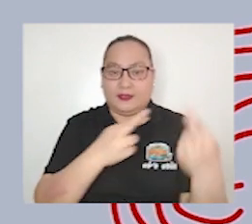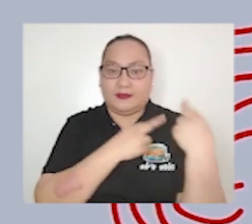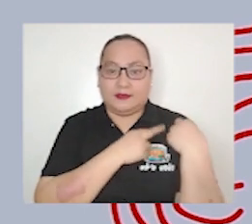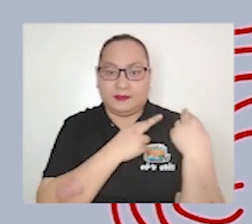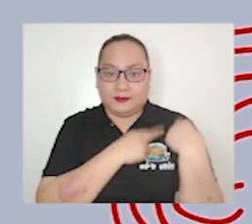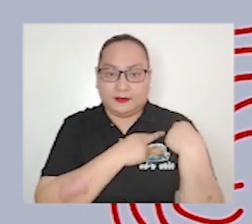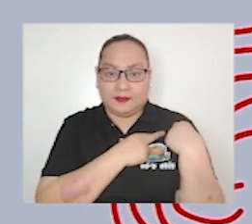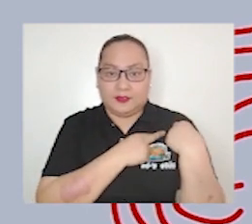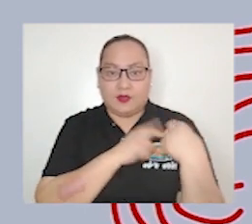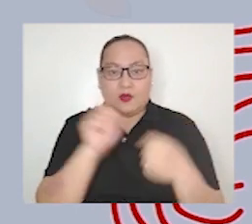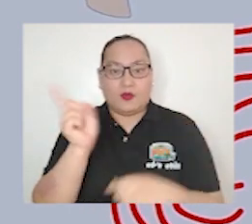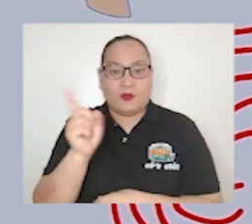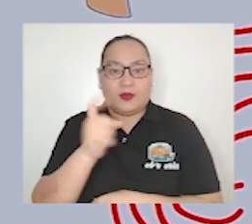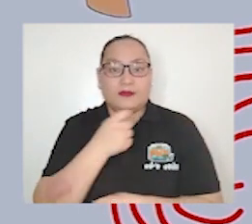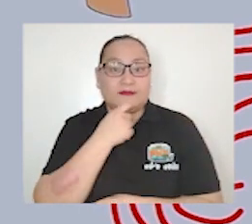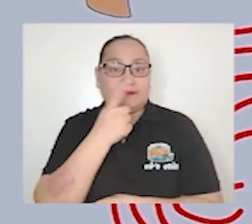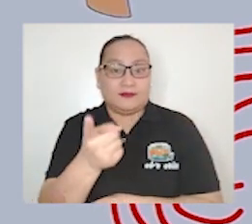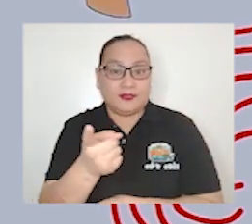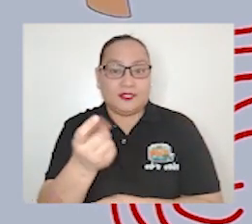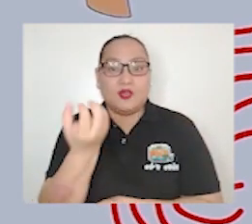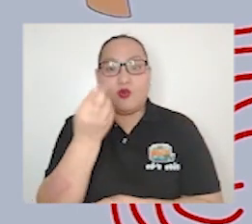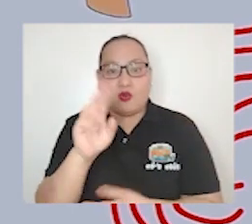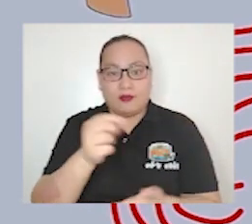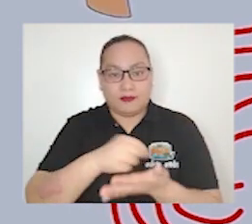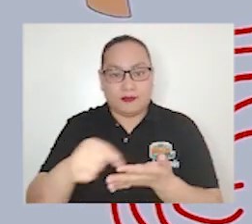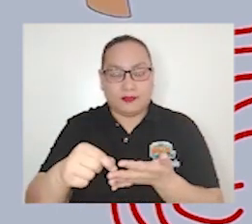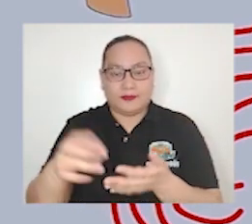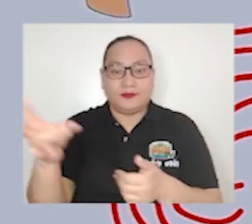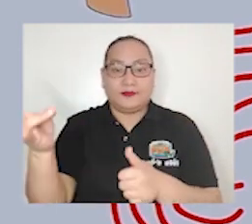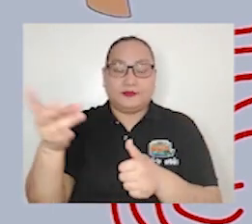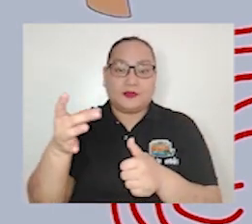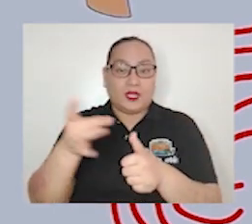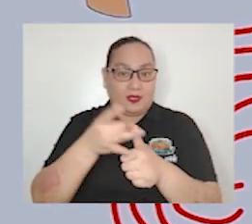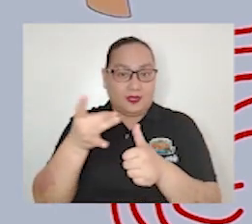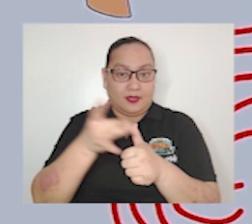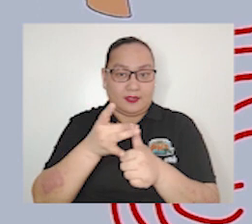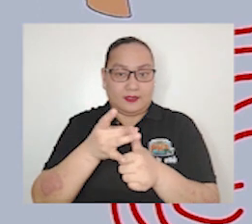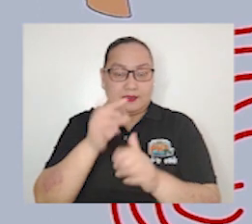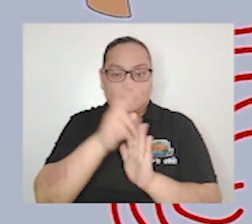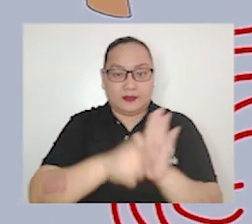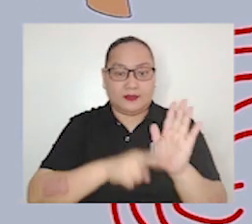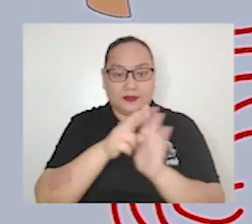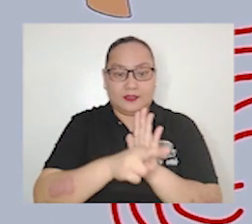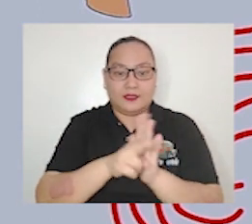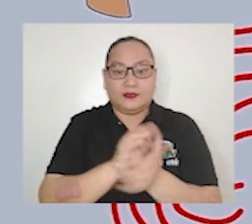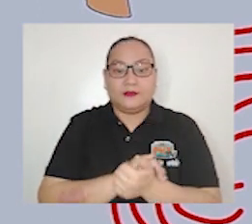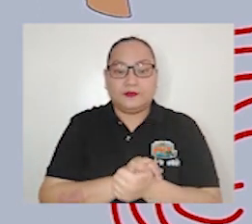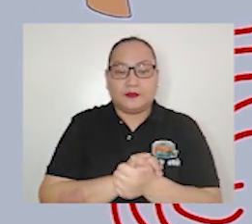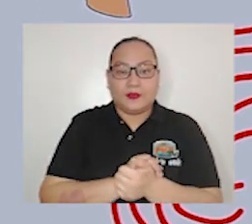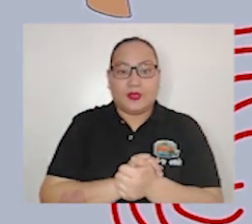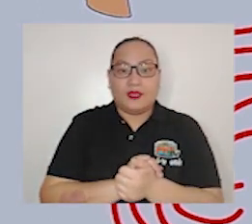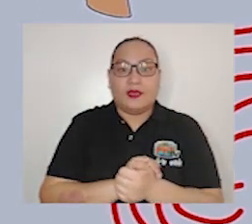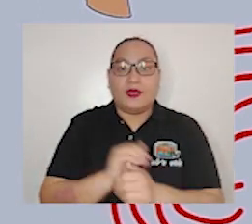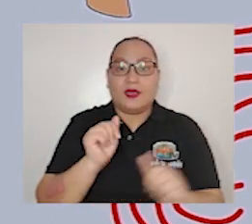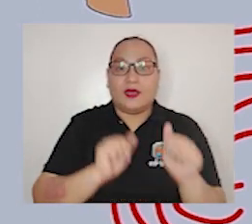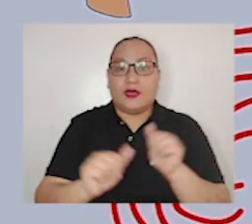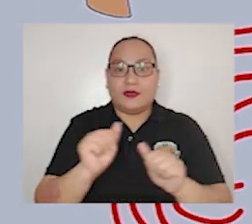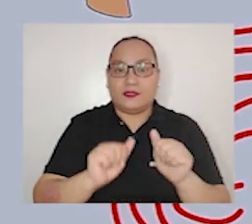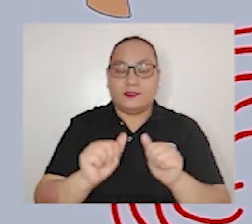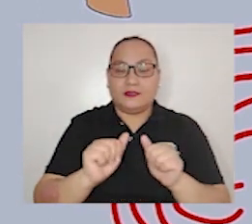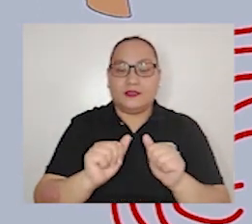say or write Number eight of the roles is they act as mediators or